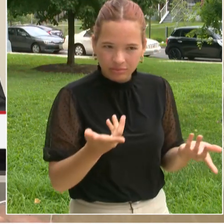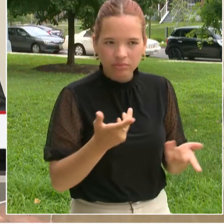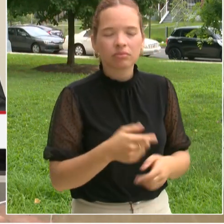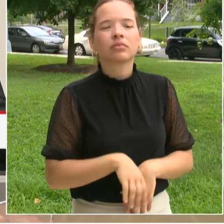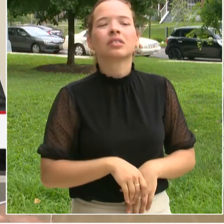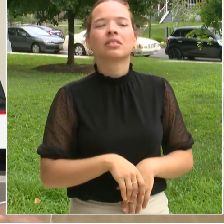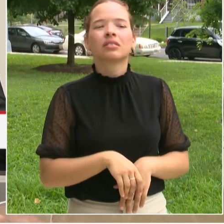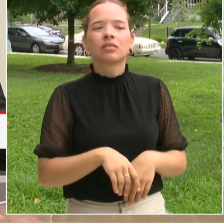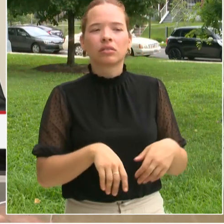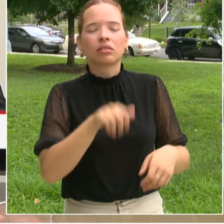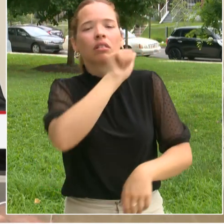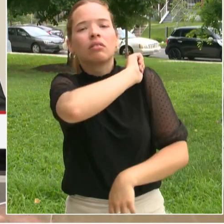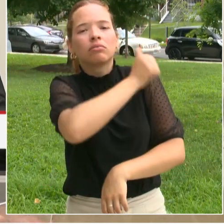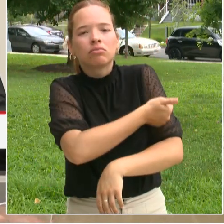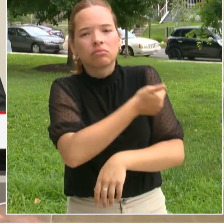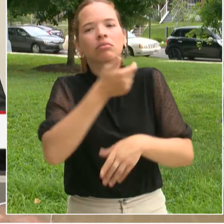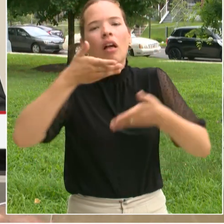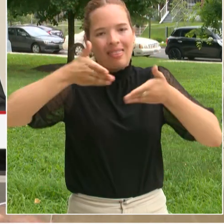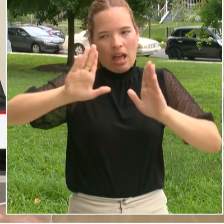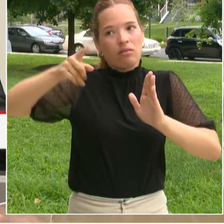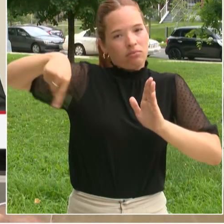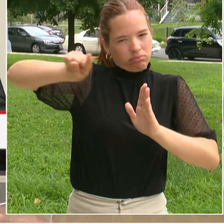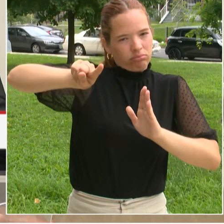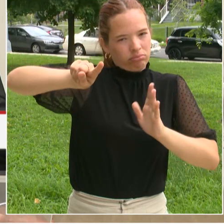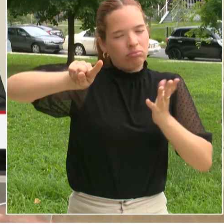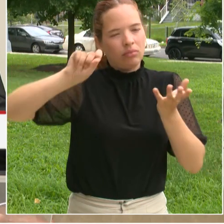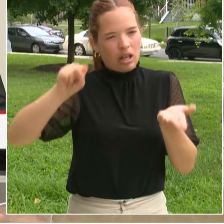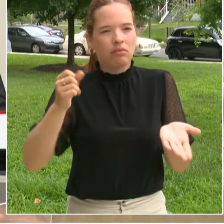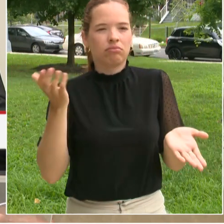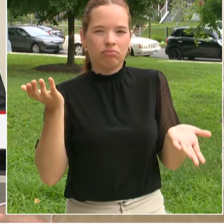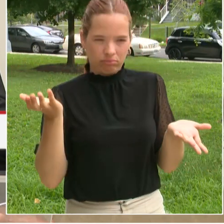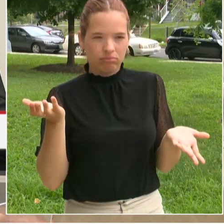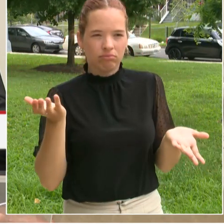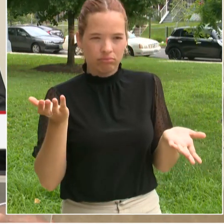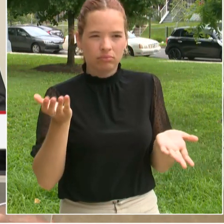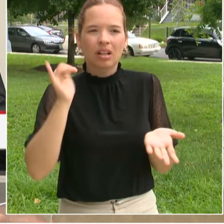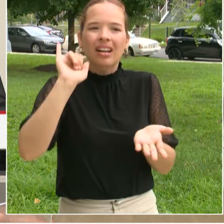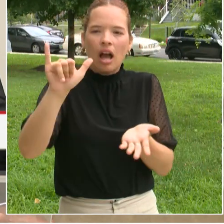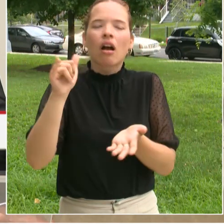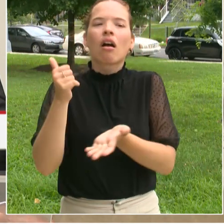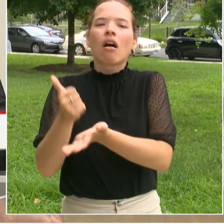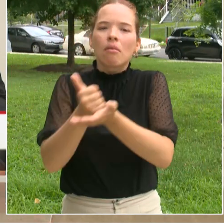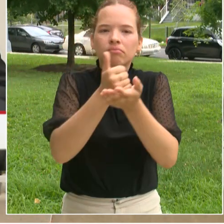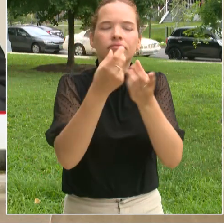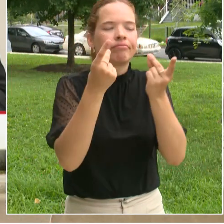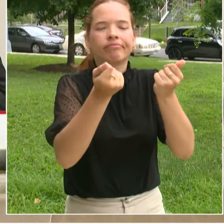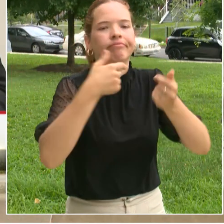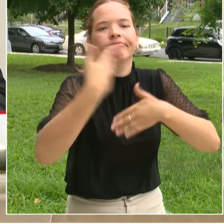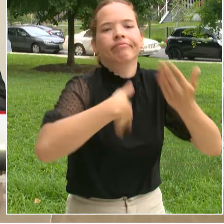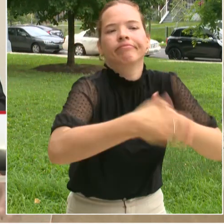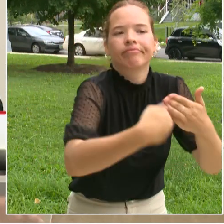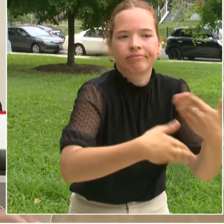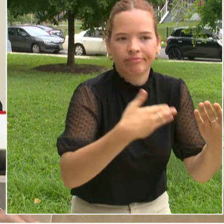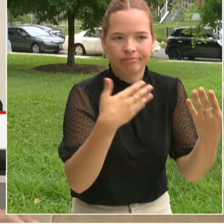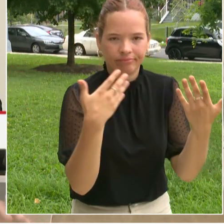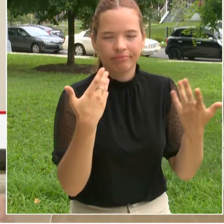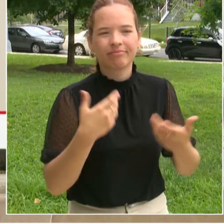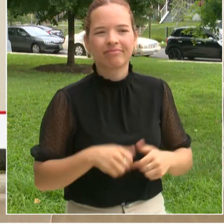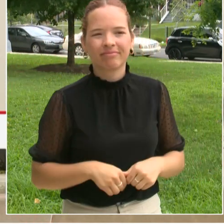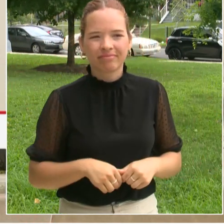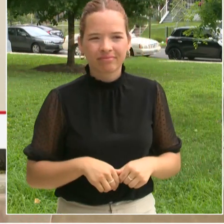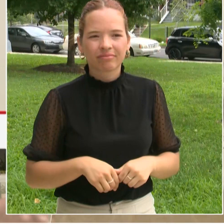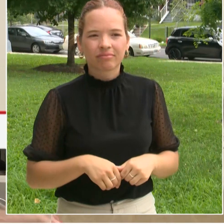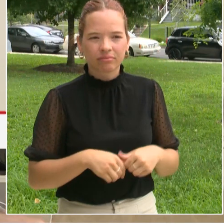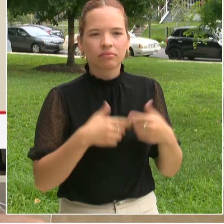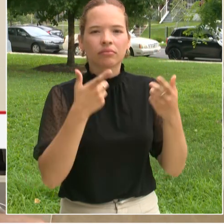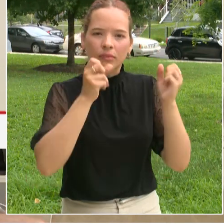address some of the health needs of students and a faster pace and allow students to be in school or to return to school as quickly as possible.